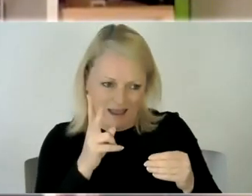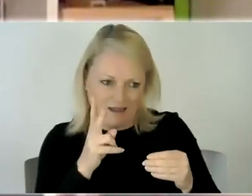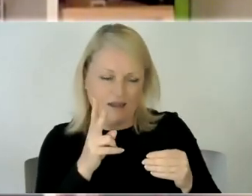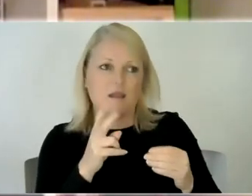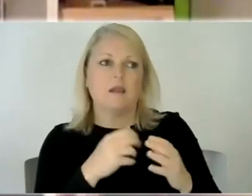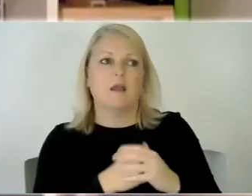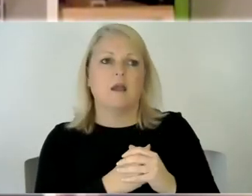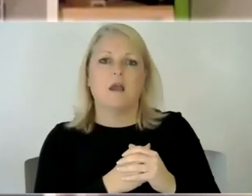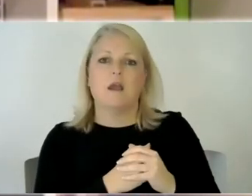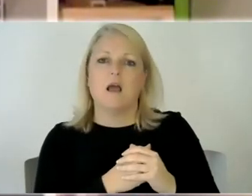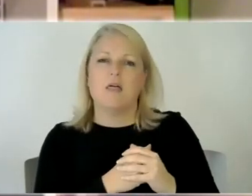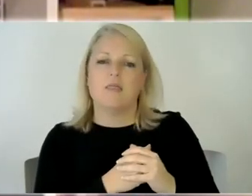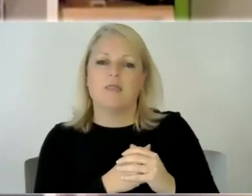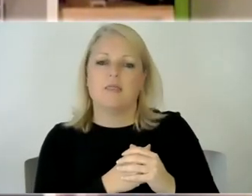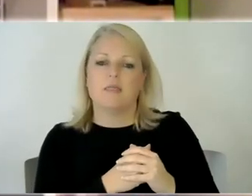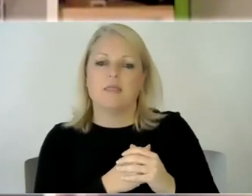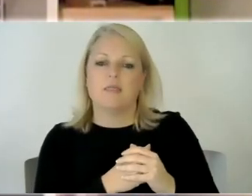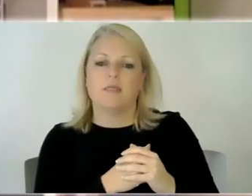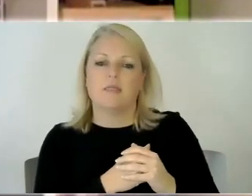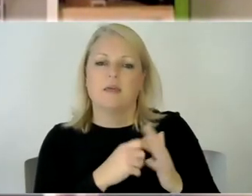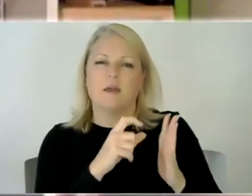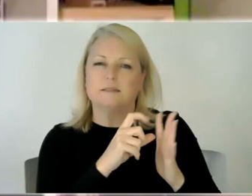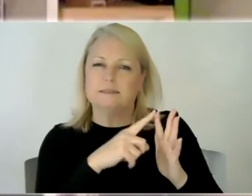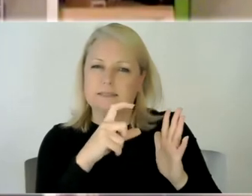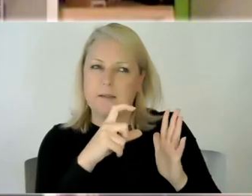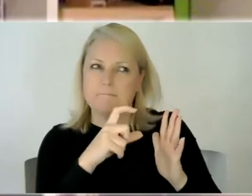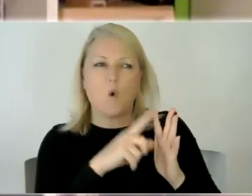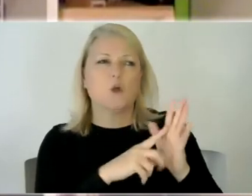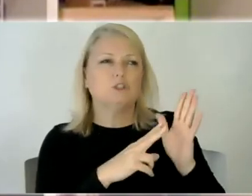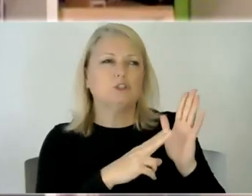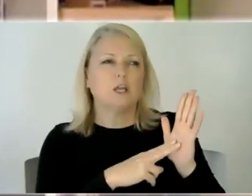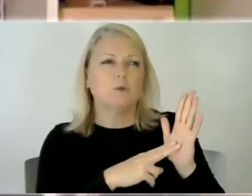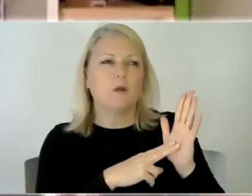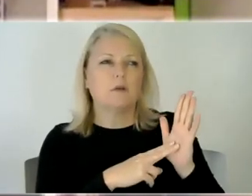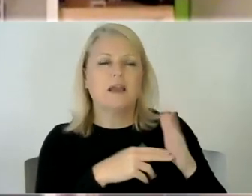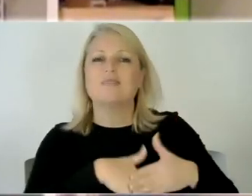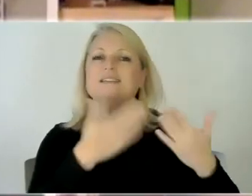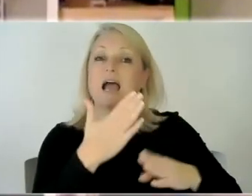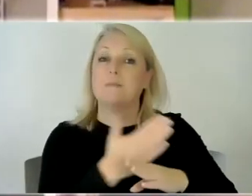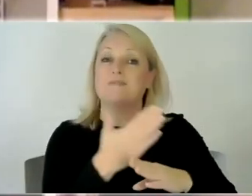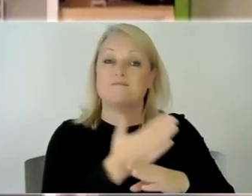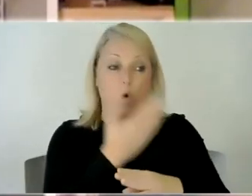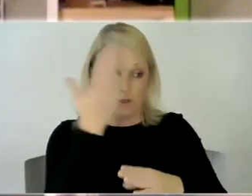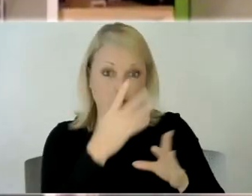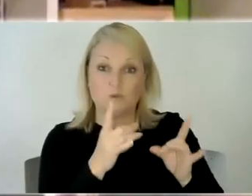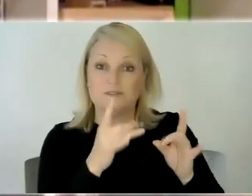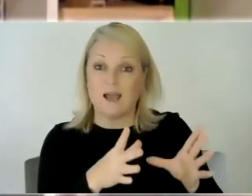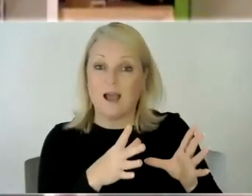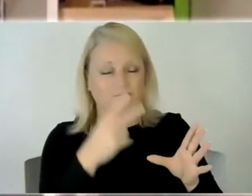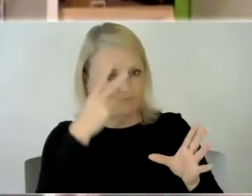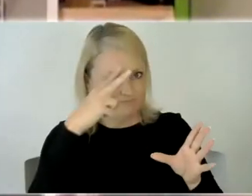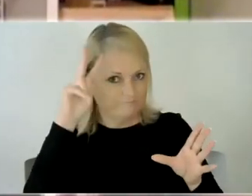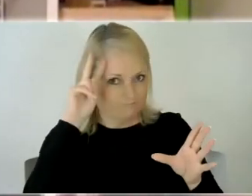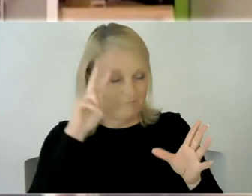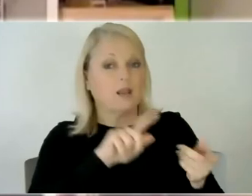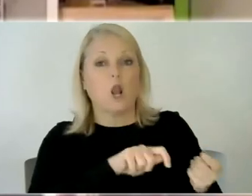from deceit or from january the day before school was about to start they changed their mind and did another